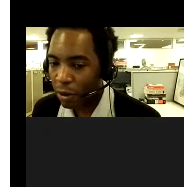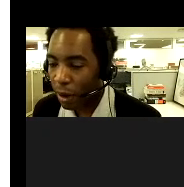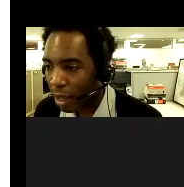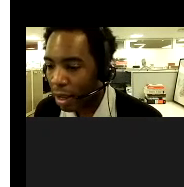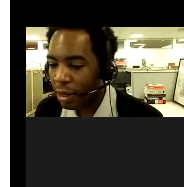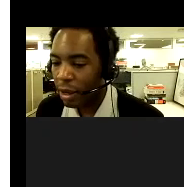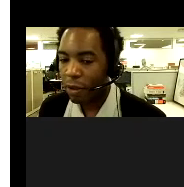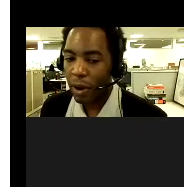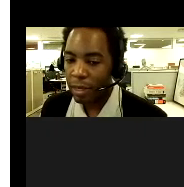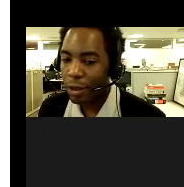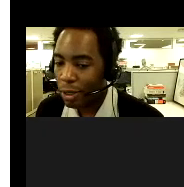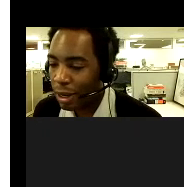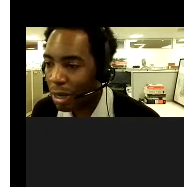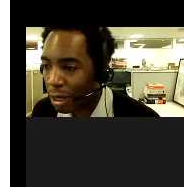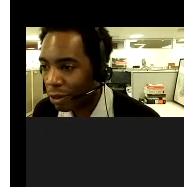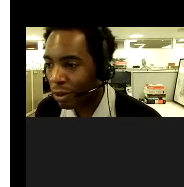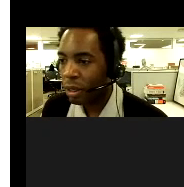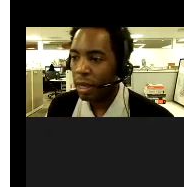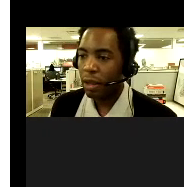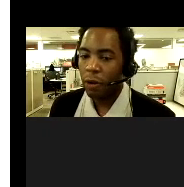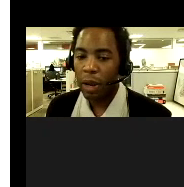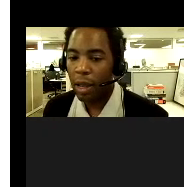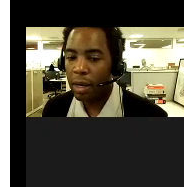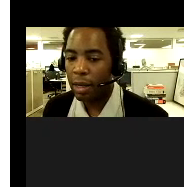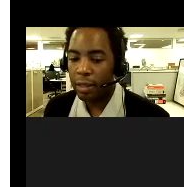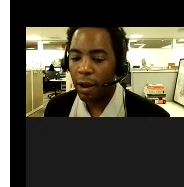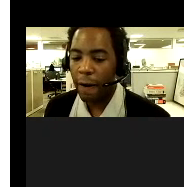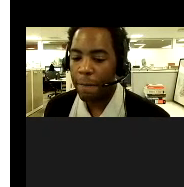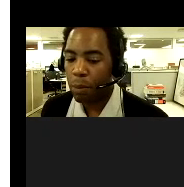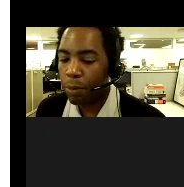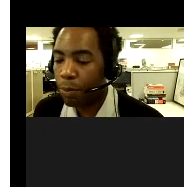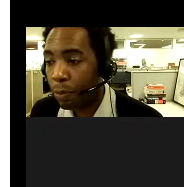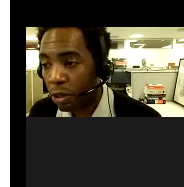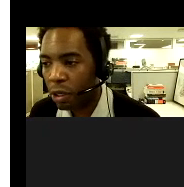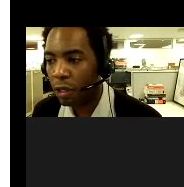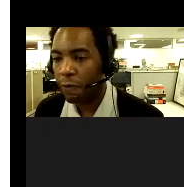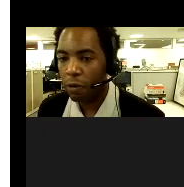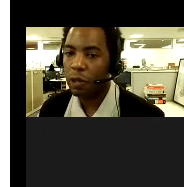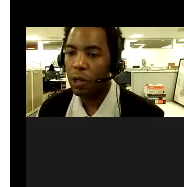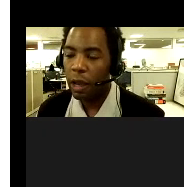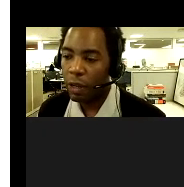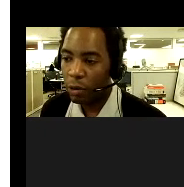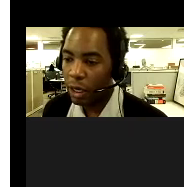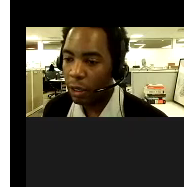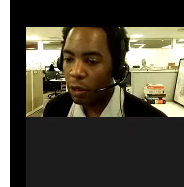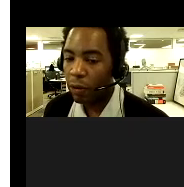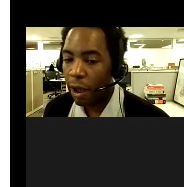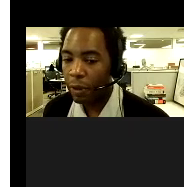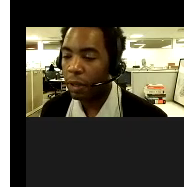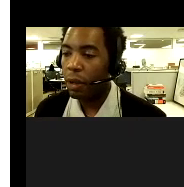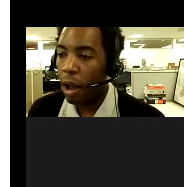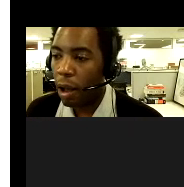out than the gray line. The gray is dosage administered. The gray line is, um, percentage of folks of any particular